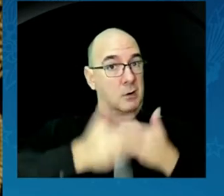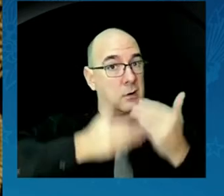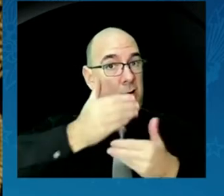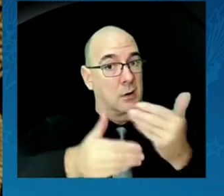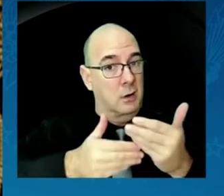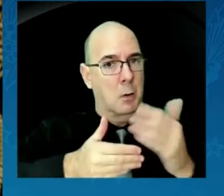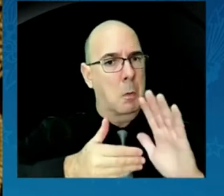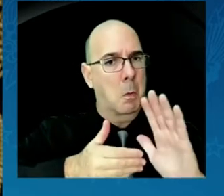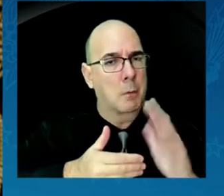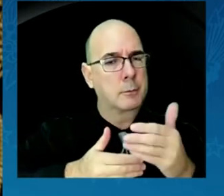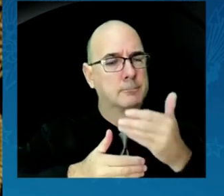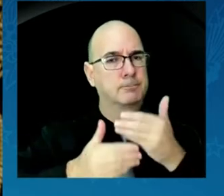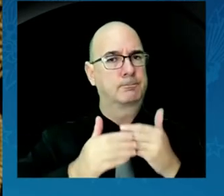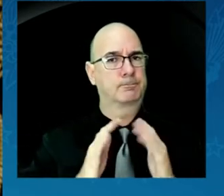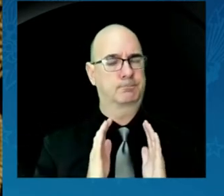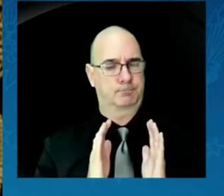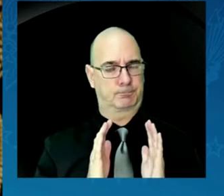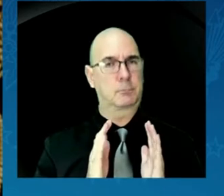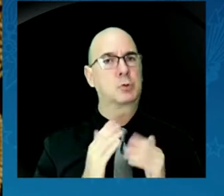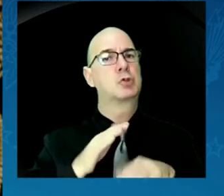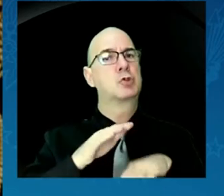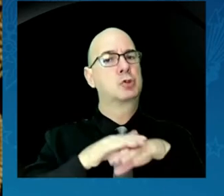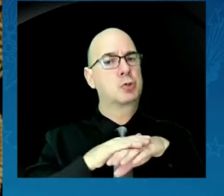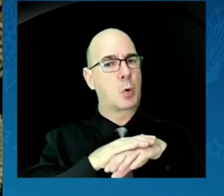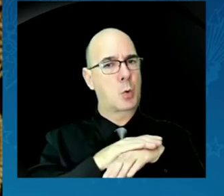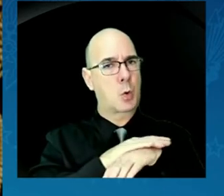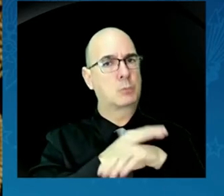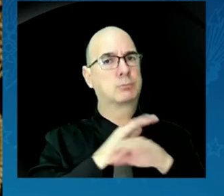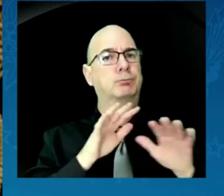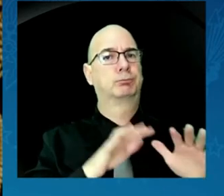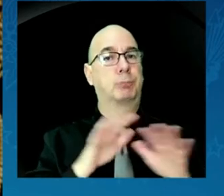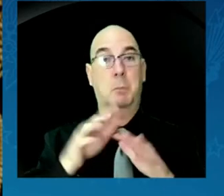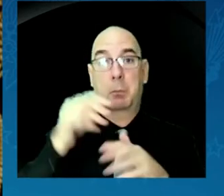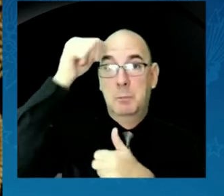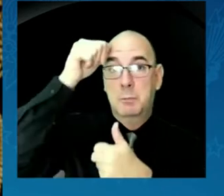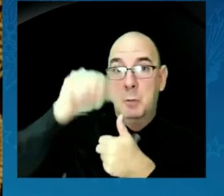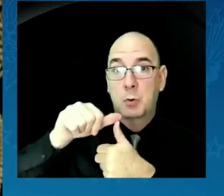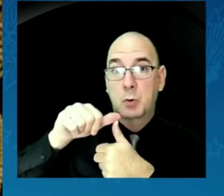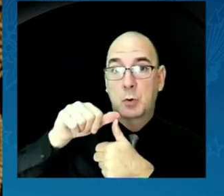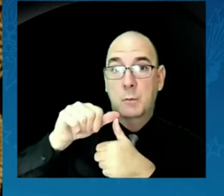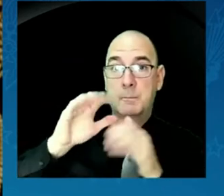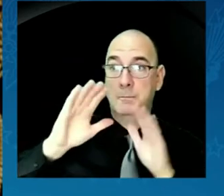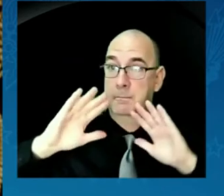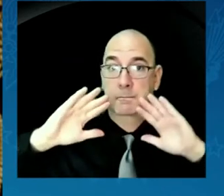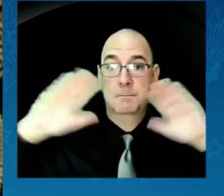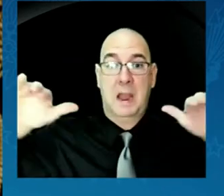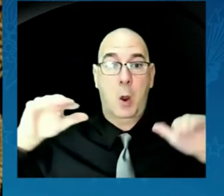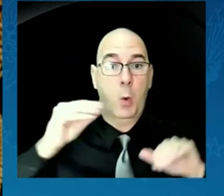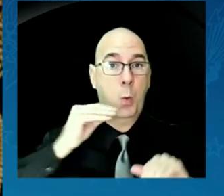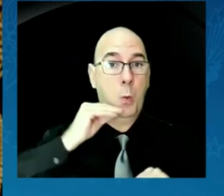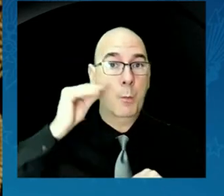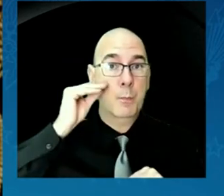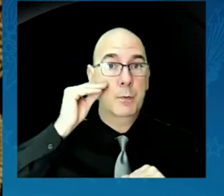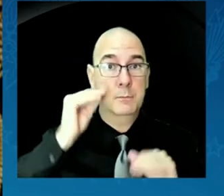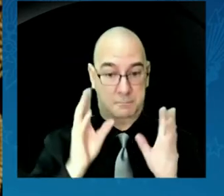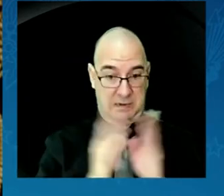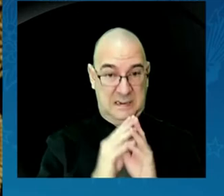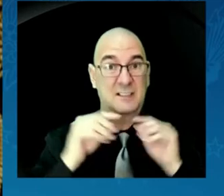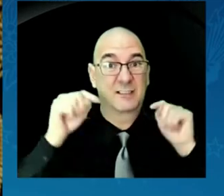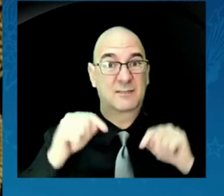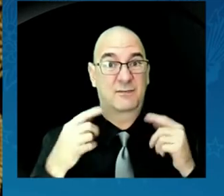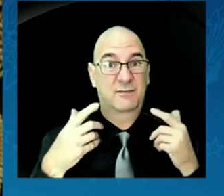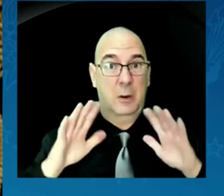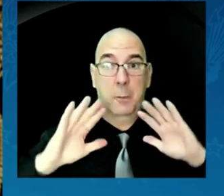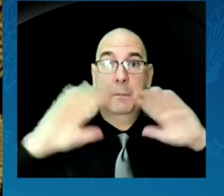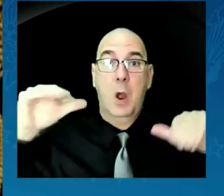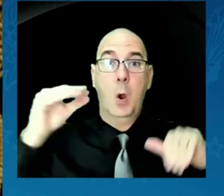Remember, as you return to your home circles at the end of this gathering to call yourself back. Sit by the